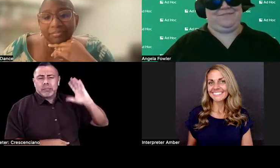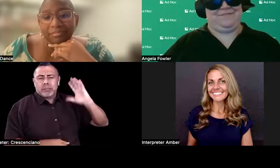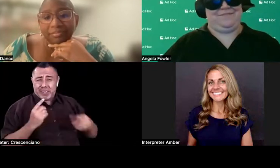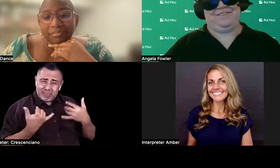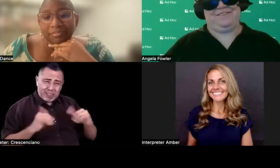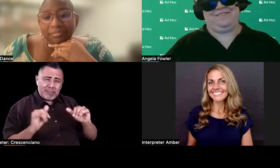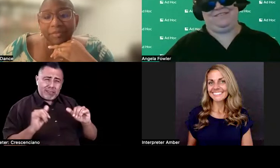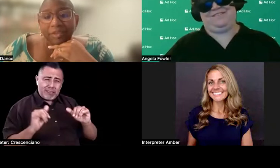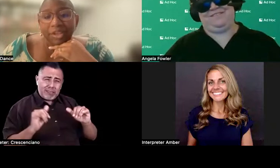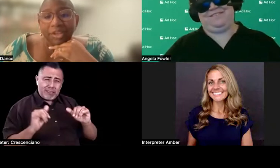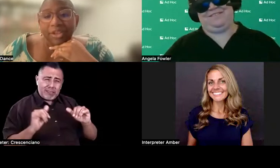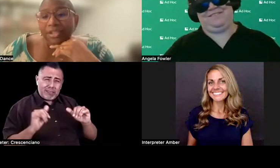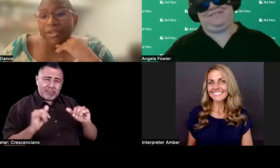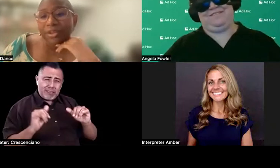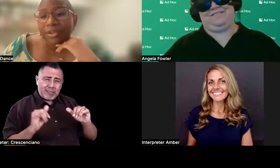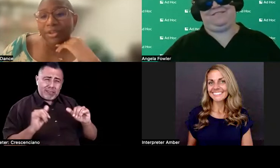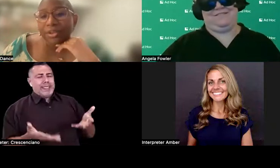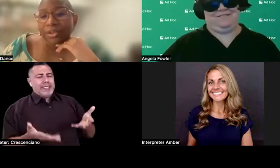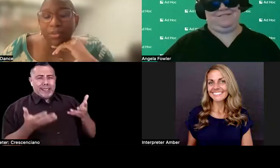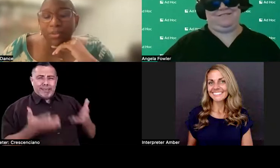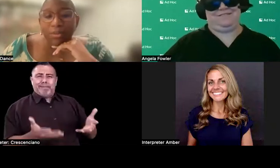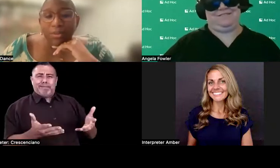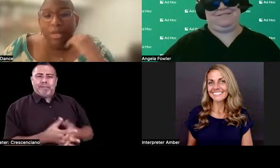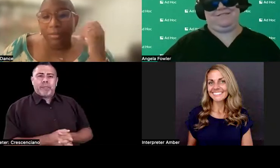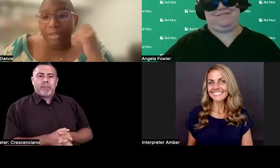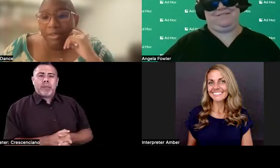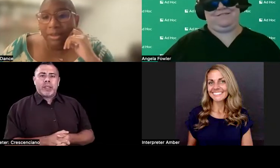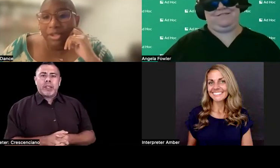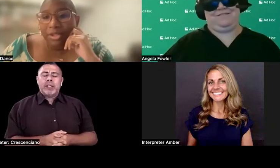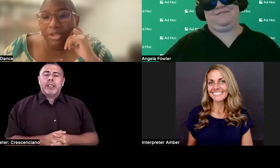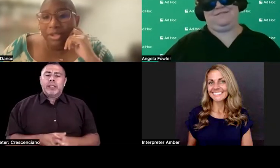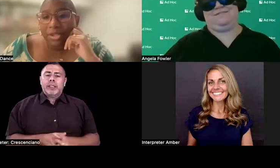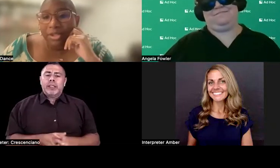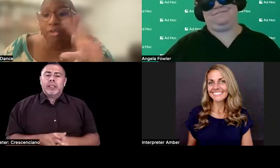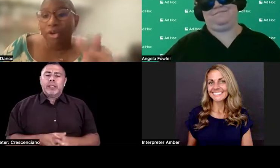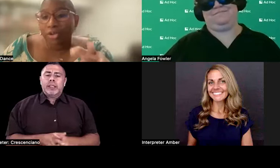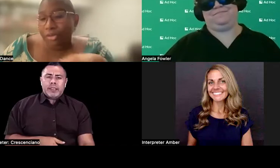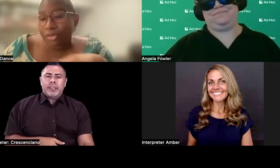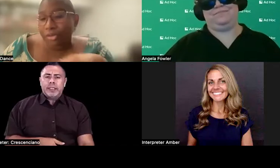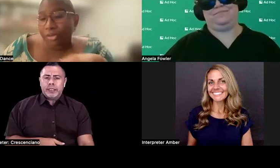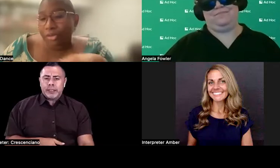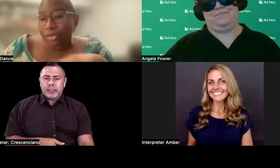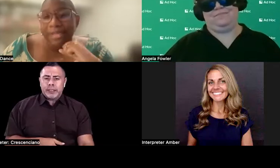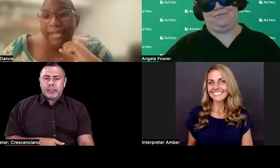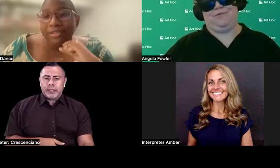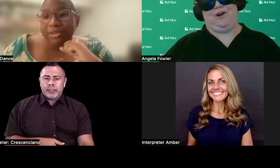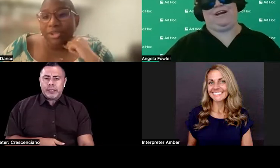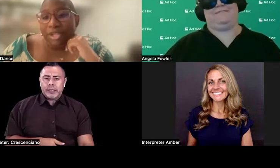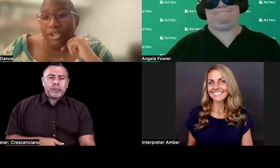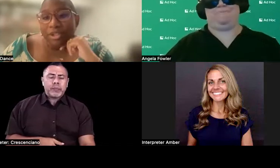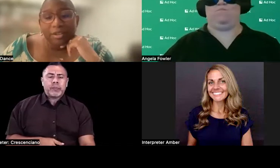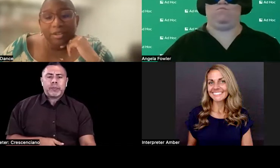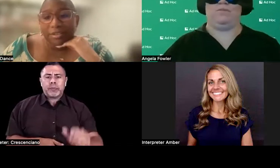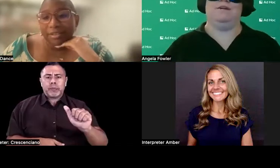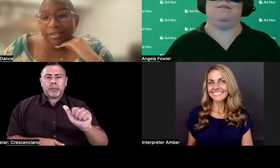Yeah. You're answering the question though. Well, because the question was about your overall career, right? And so you're touching